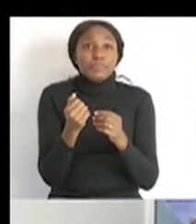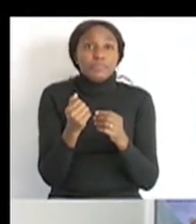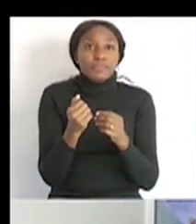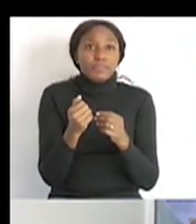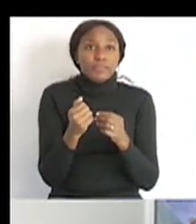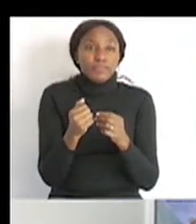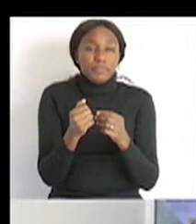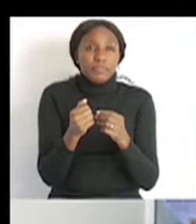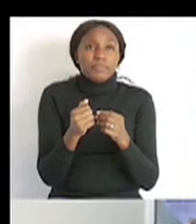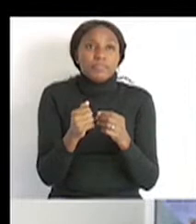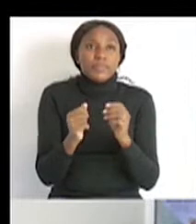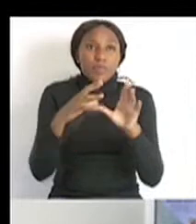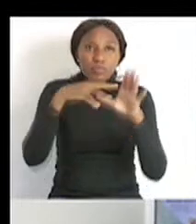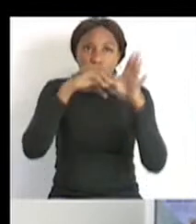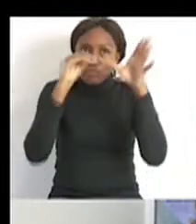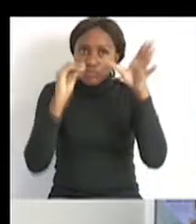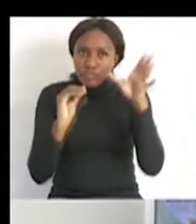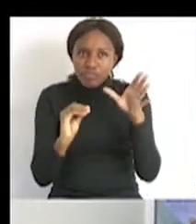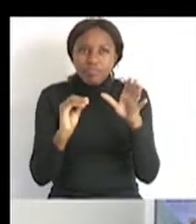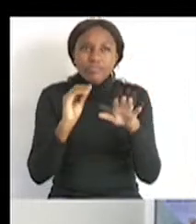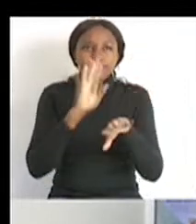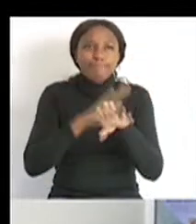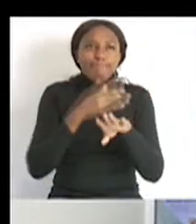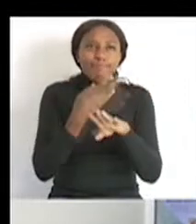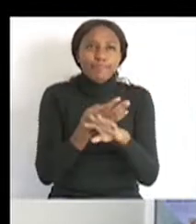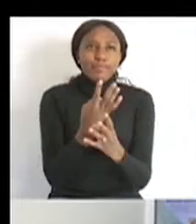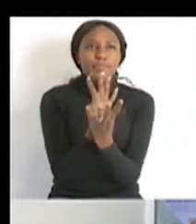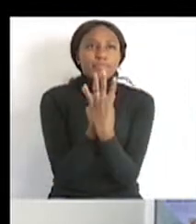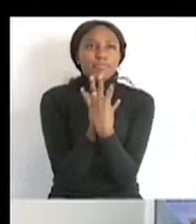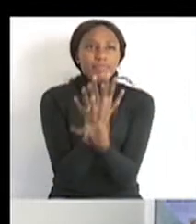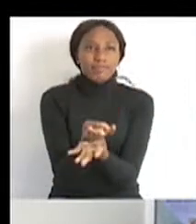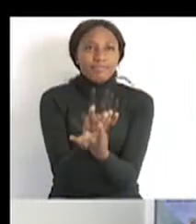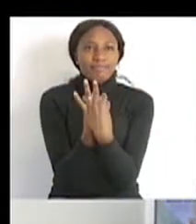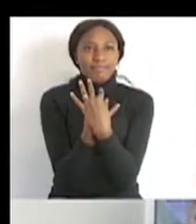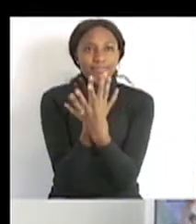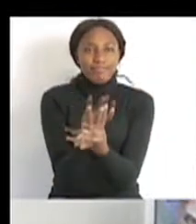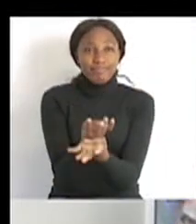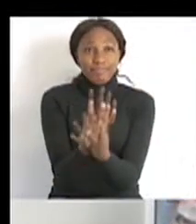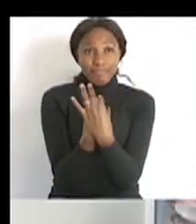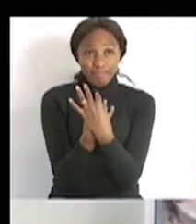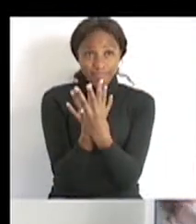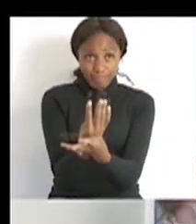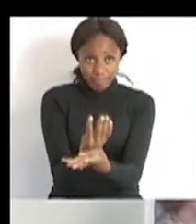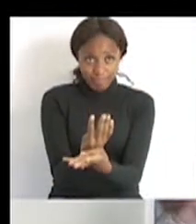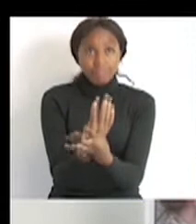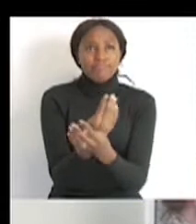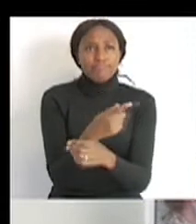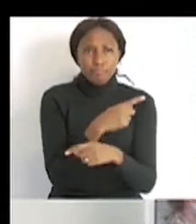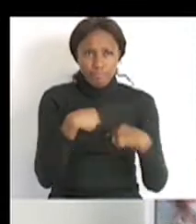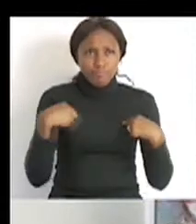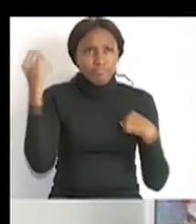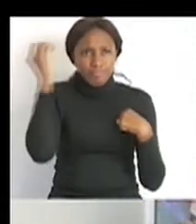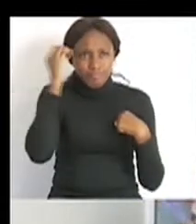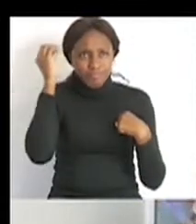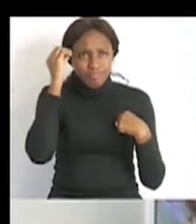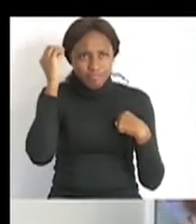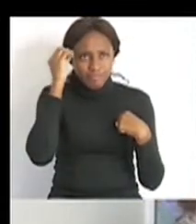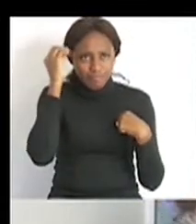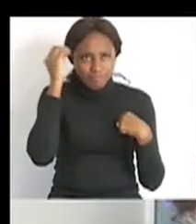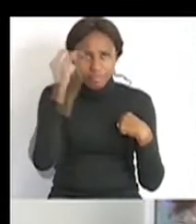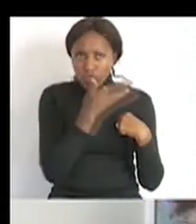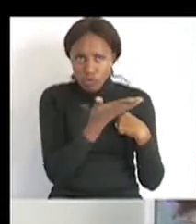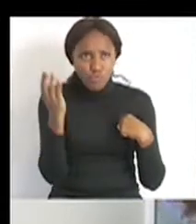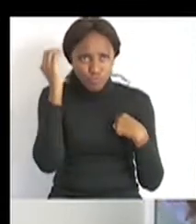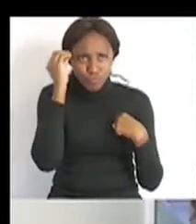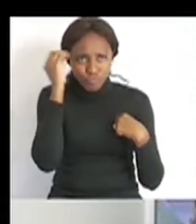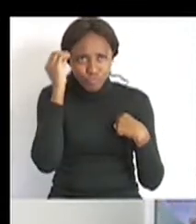Let's look at the leaves. Spinach and lettuce. So I think that is a very common example and something that all